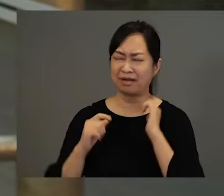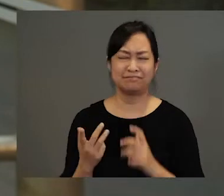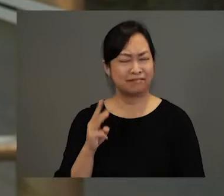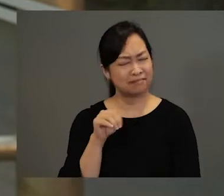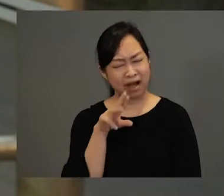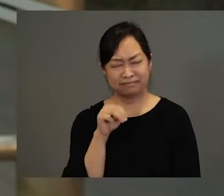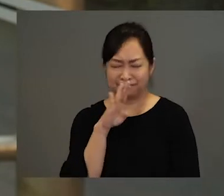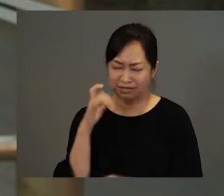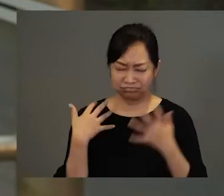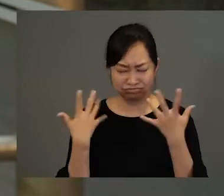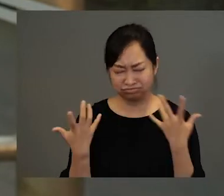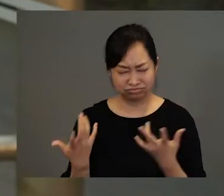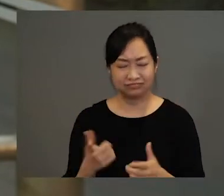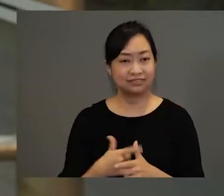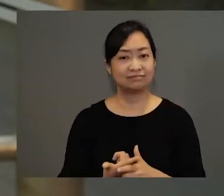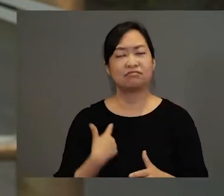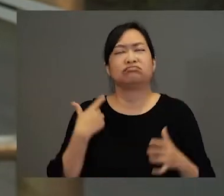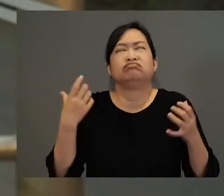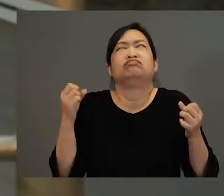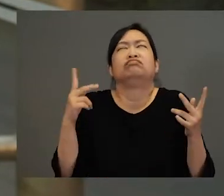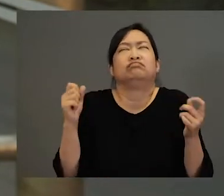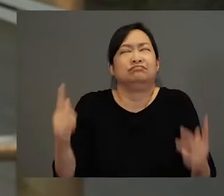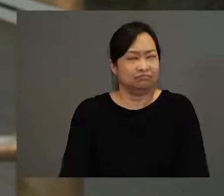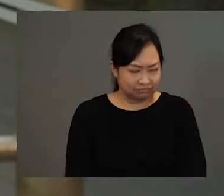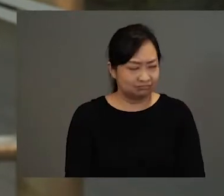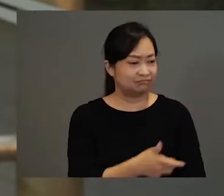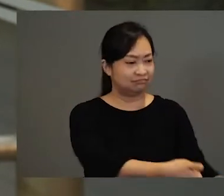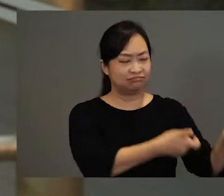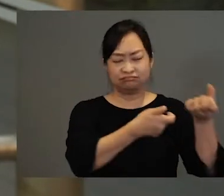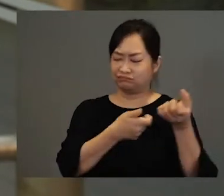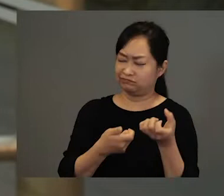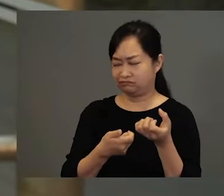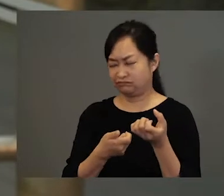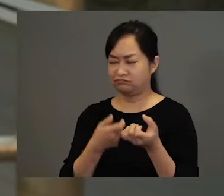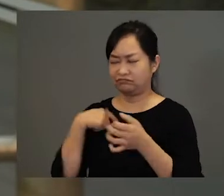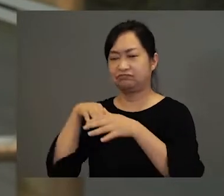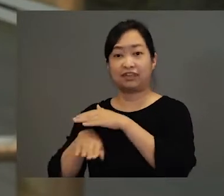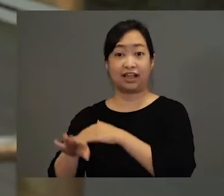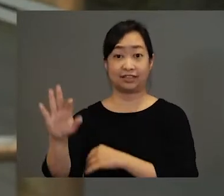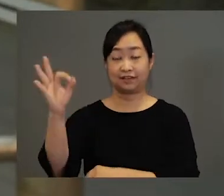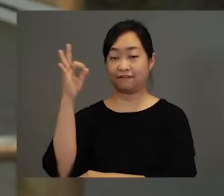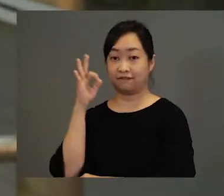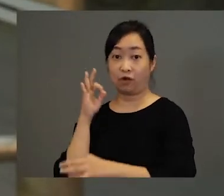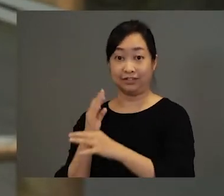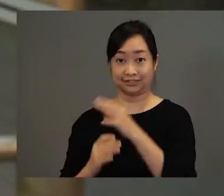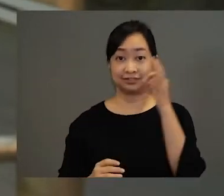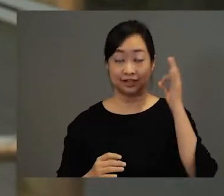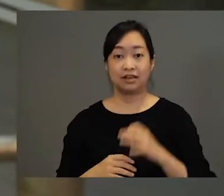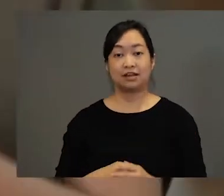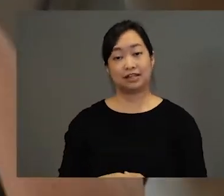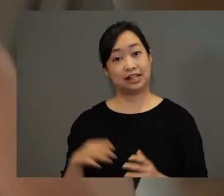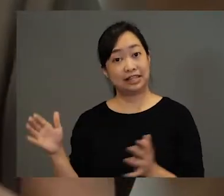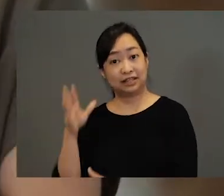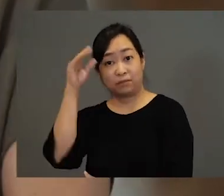he mumbled. But finally, he picked up his father's axe and the little boy went into the forest.